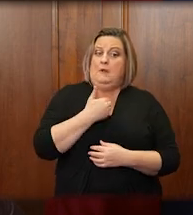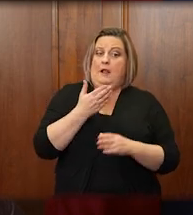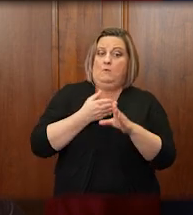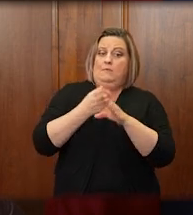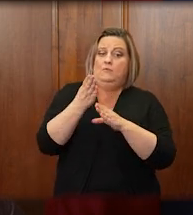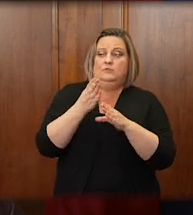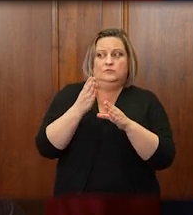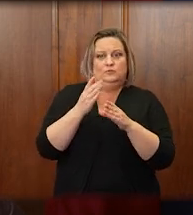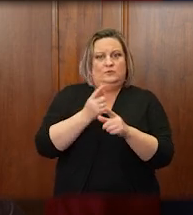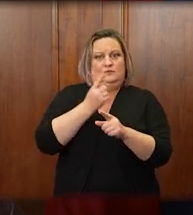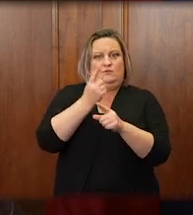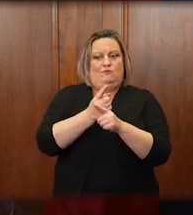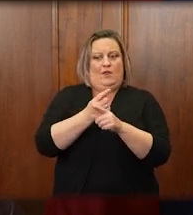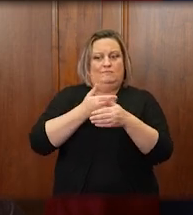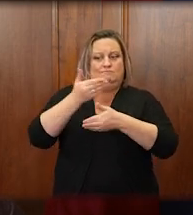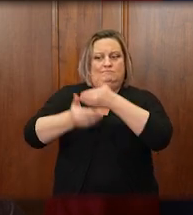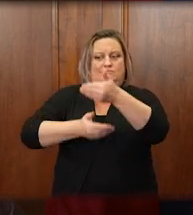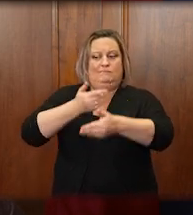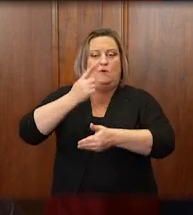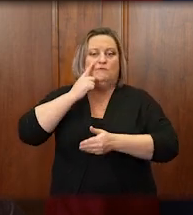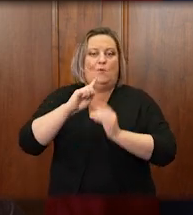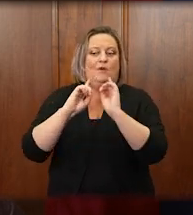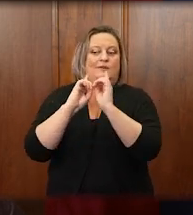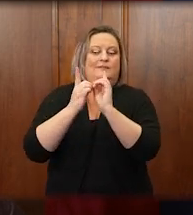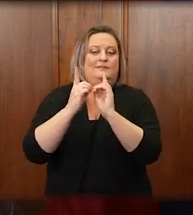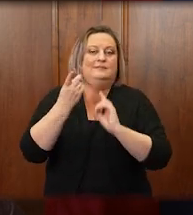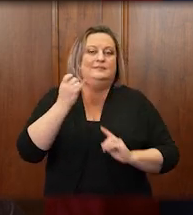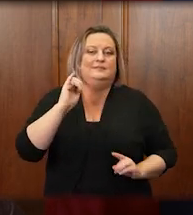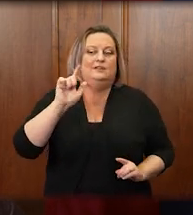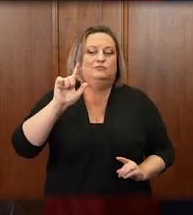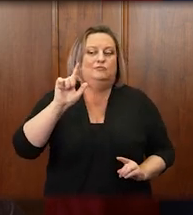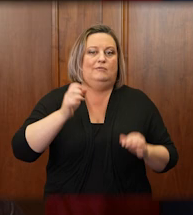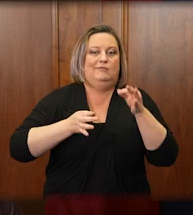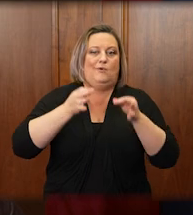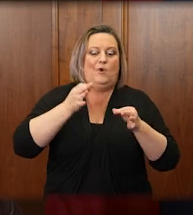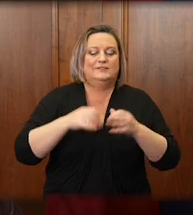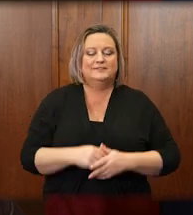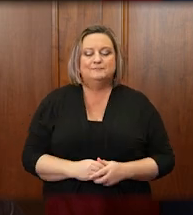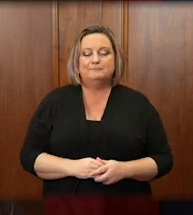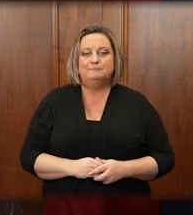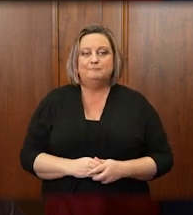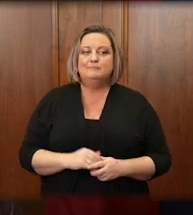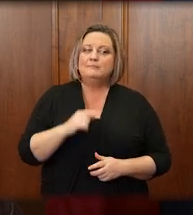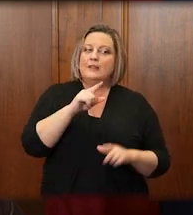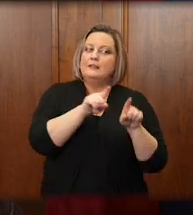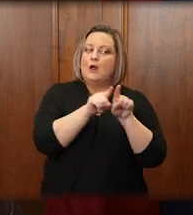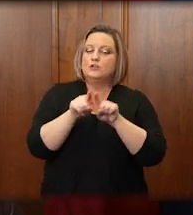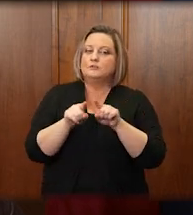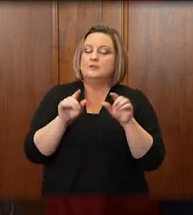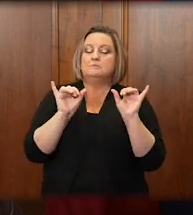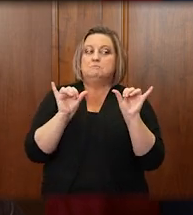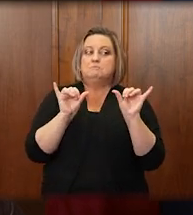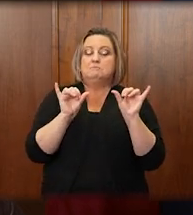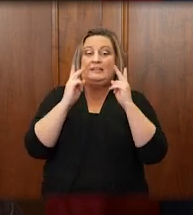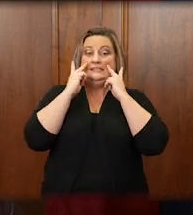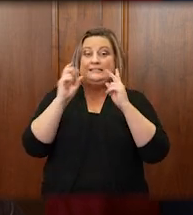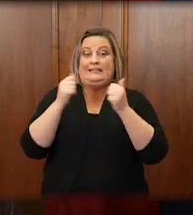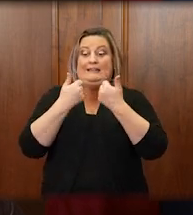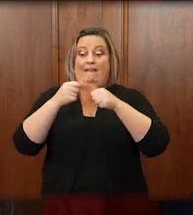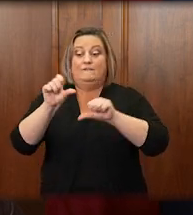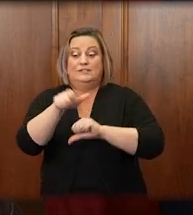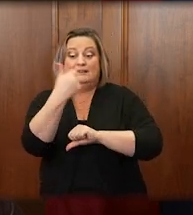get to digital courts, including electronic filing. It also noted, however, that based on efforts in other states,